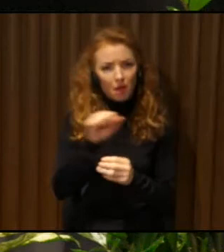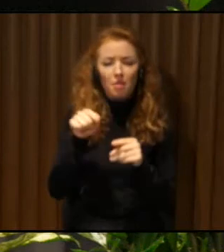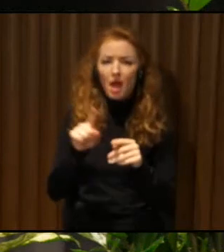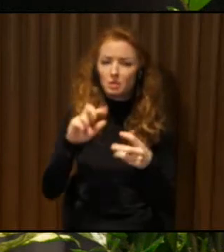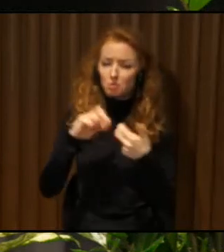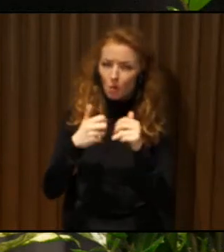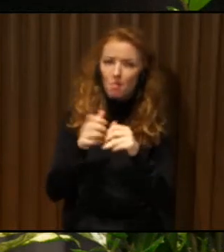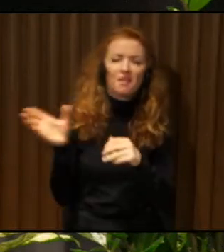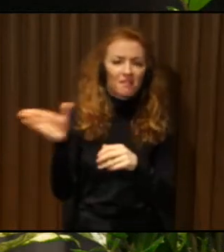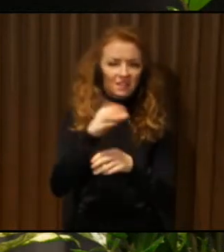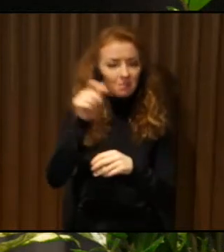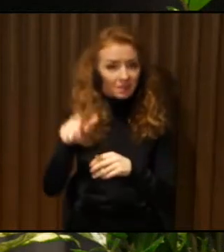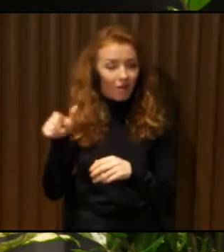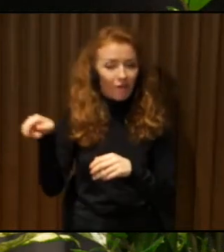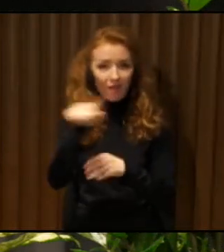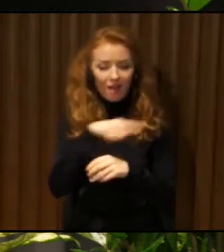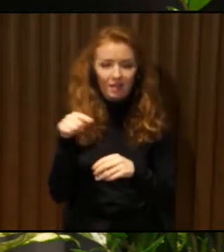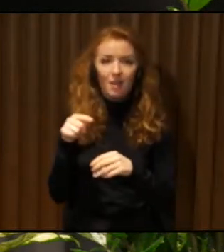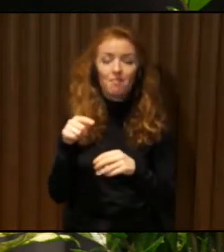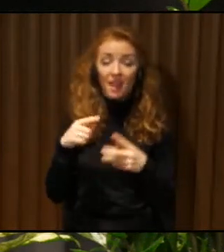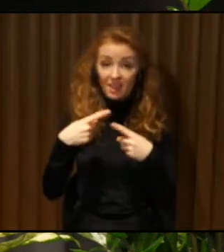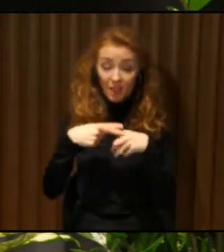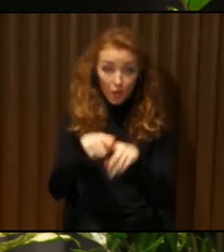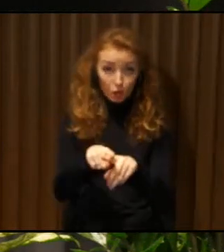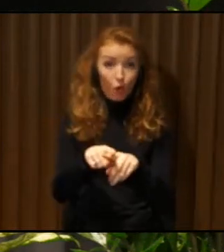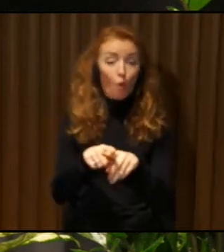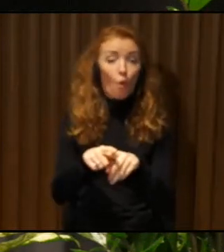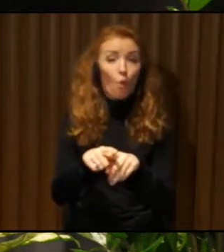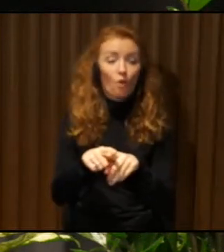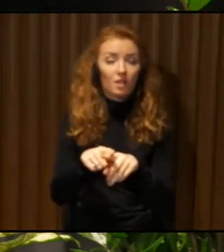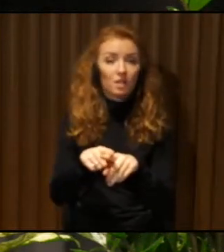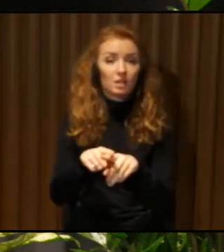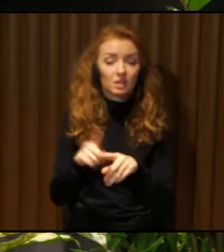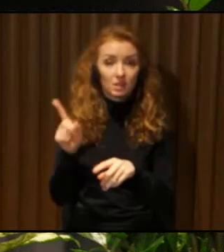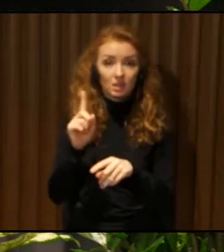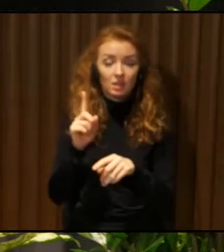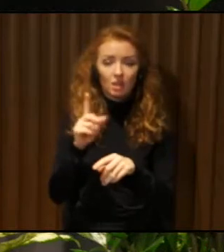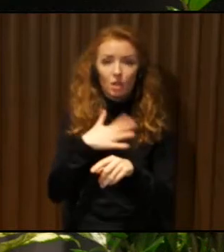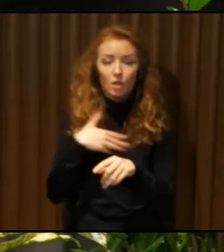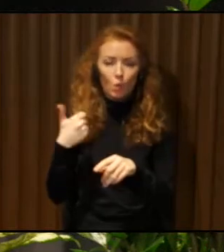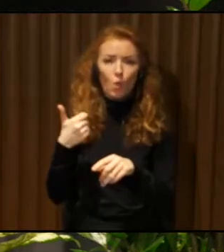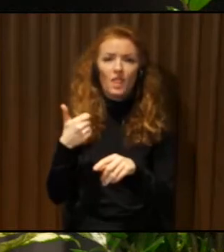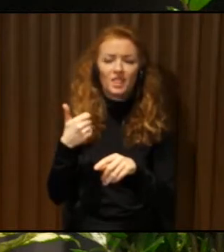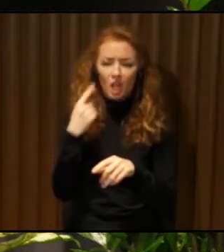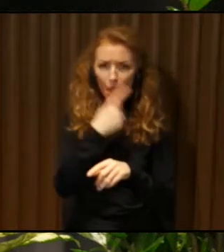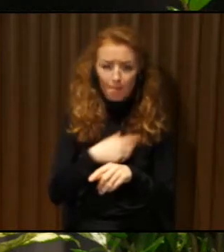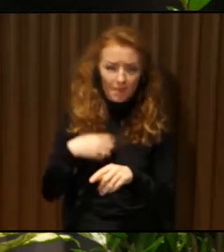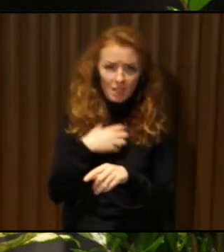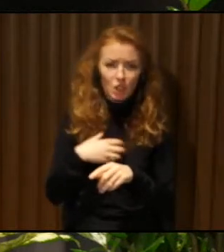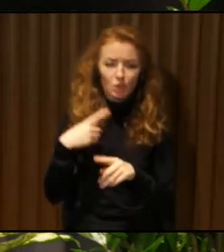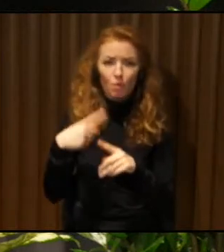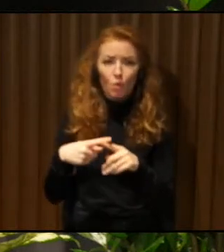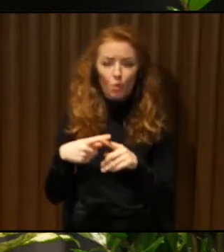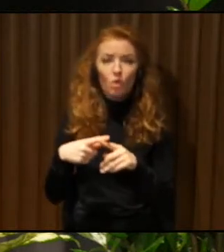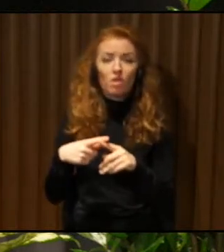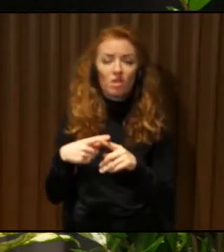anyway, this technology is, I think, so vital that one day just expect the phone call from